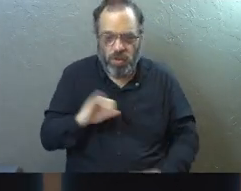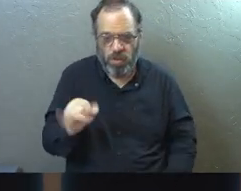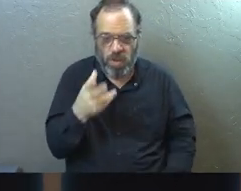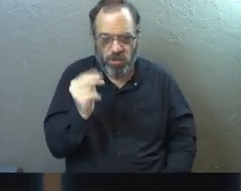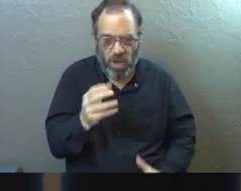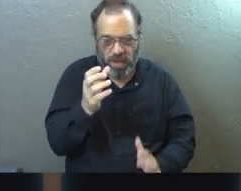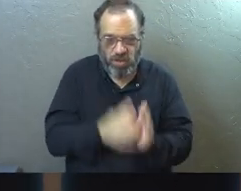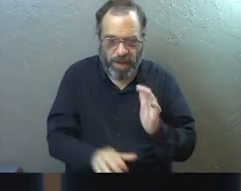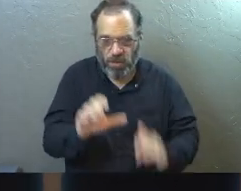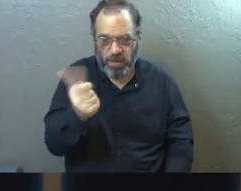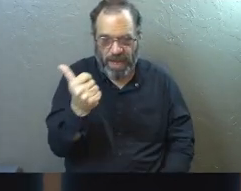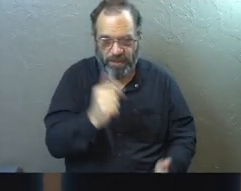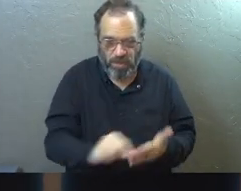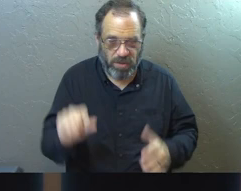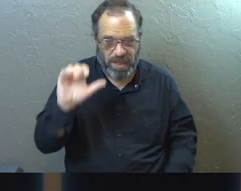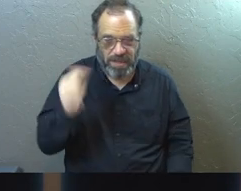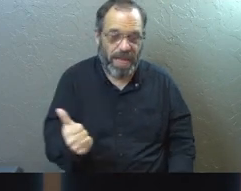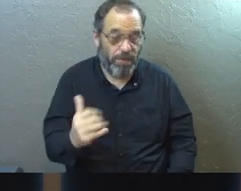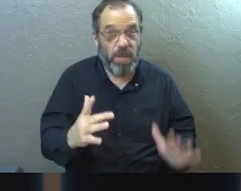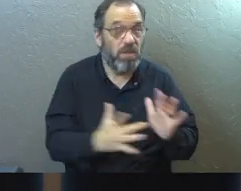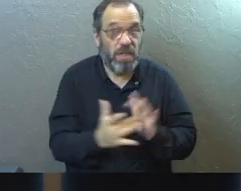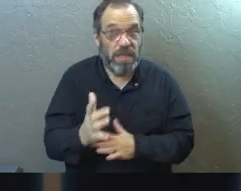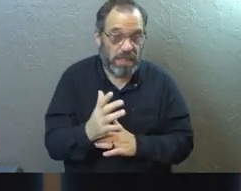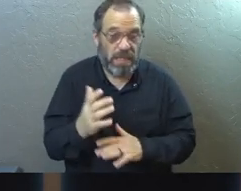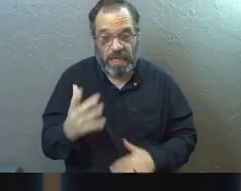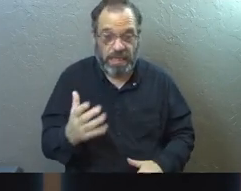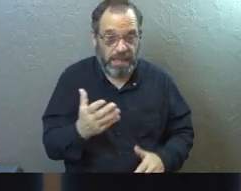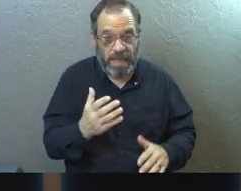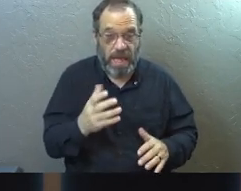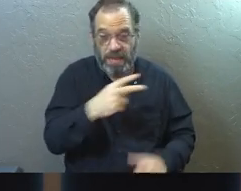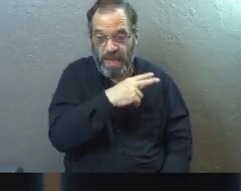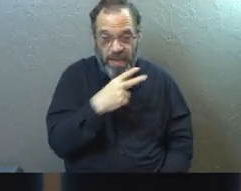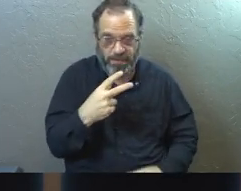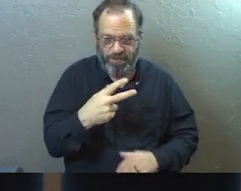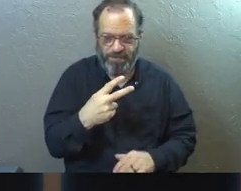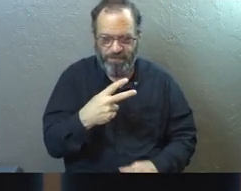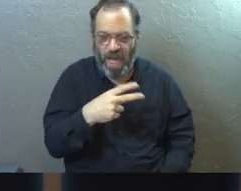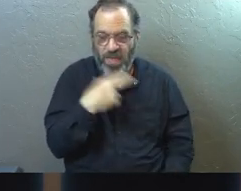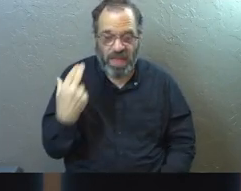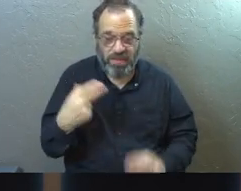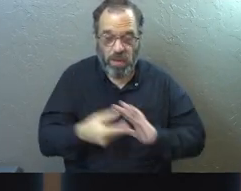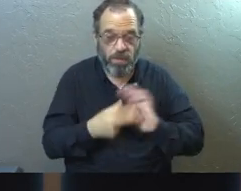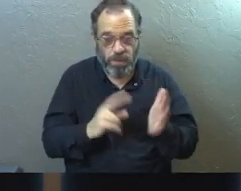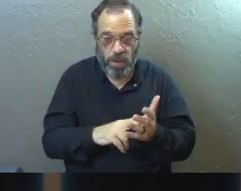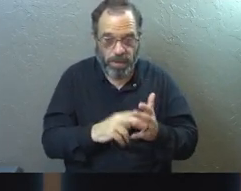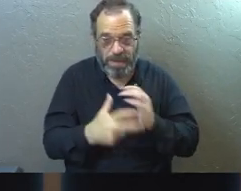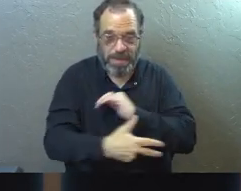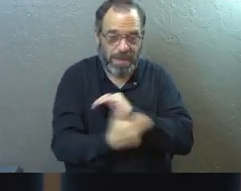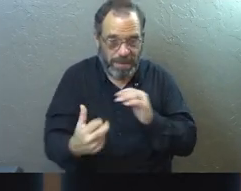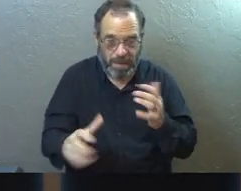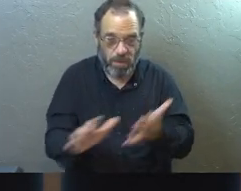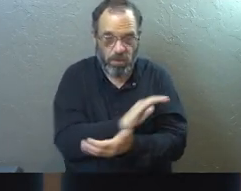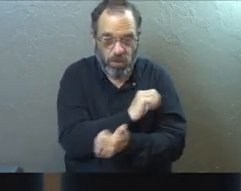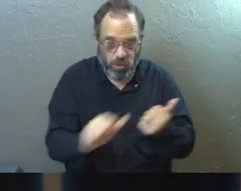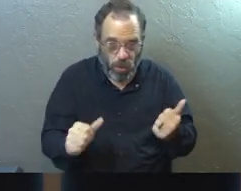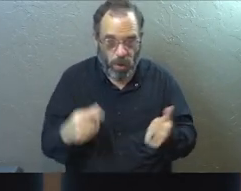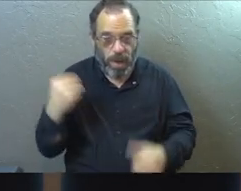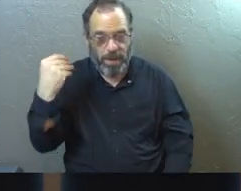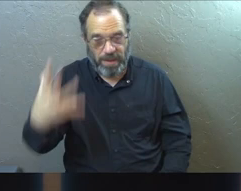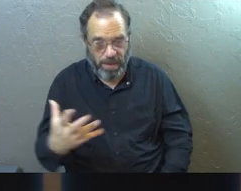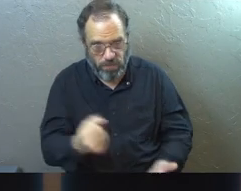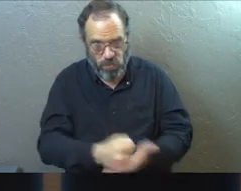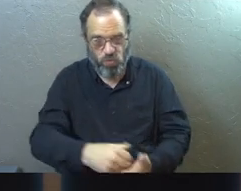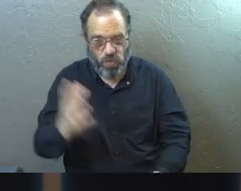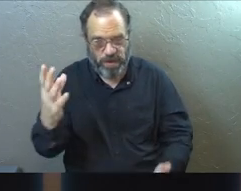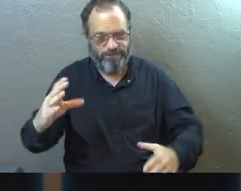John chapter 10, verse 10. This is Jesus again. The thief's purpose is to steal and kill and destroy. My purpose is to give them a